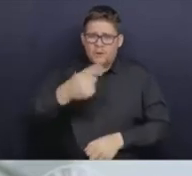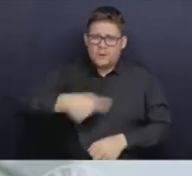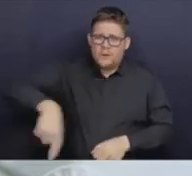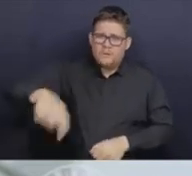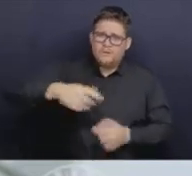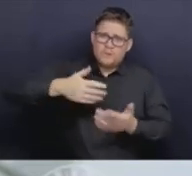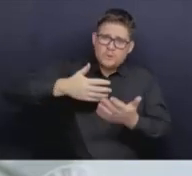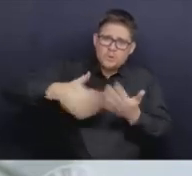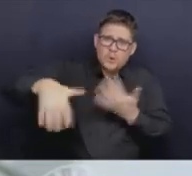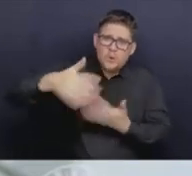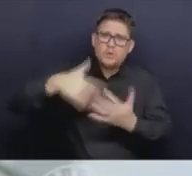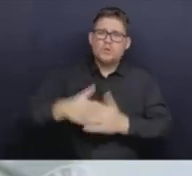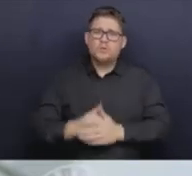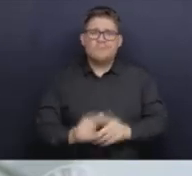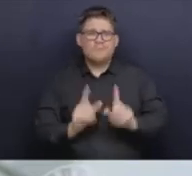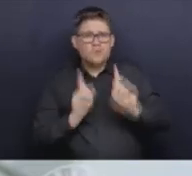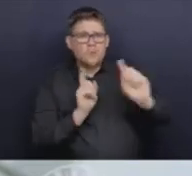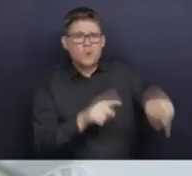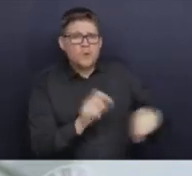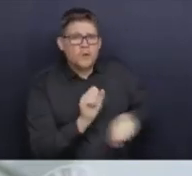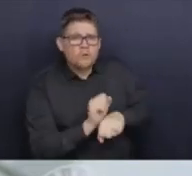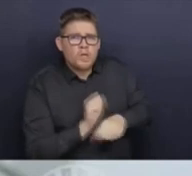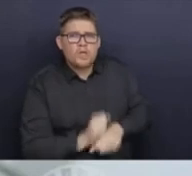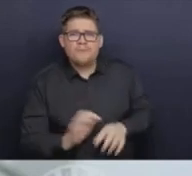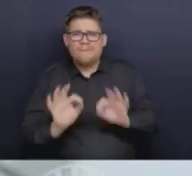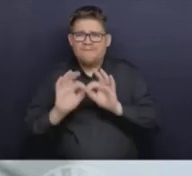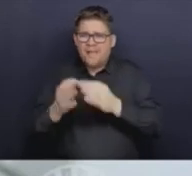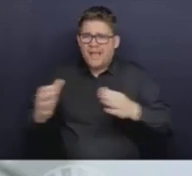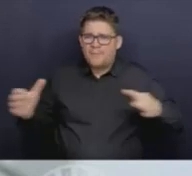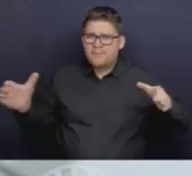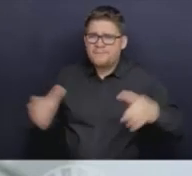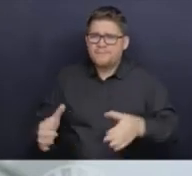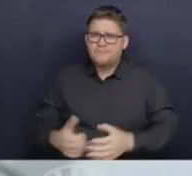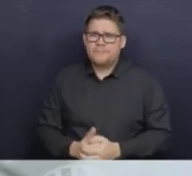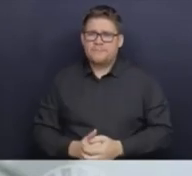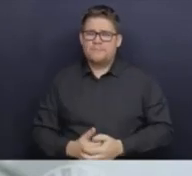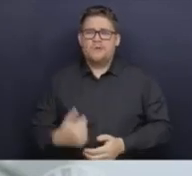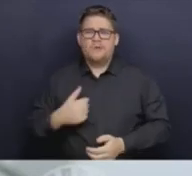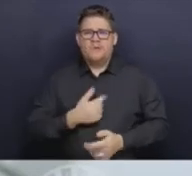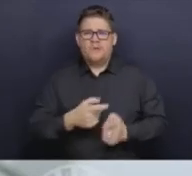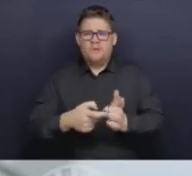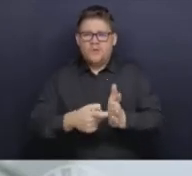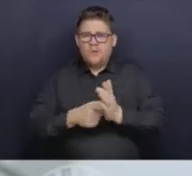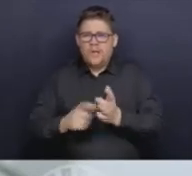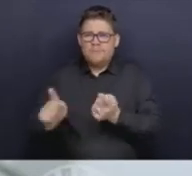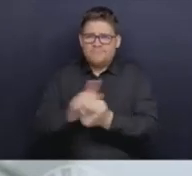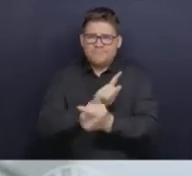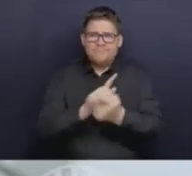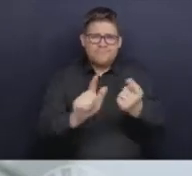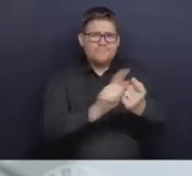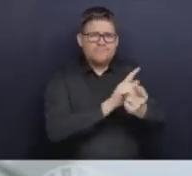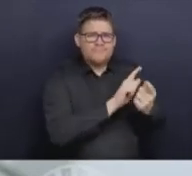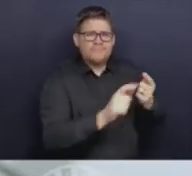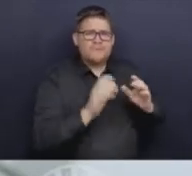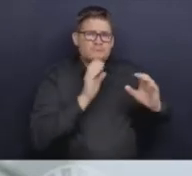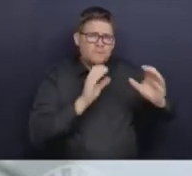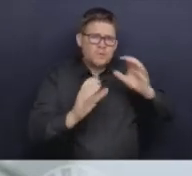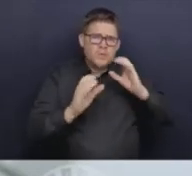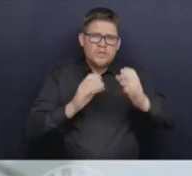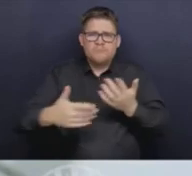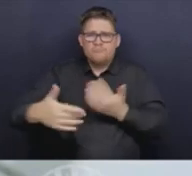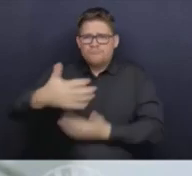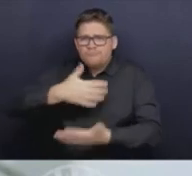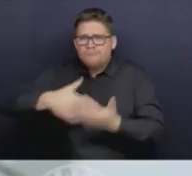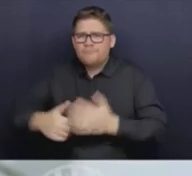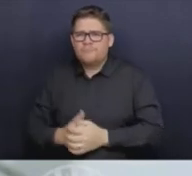those gatherings, to, we're, we're social creatures. And we know that there's important emotional, mental, physical health things that